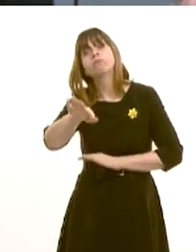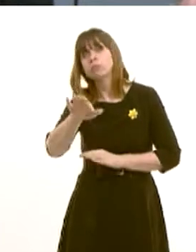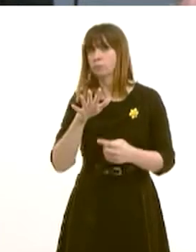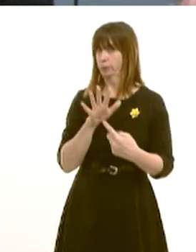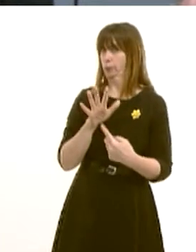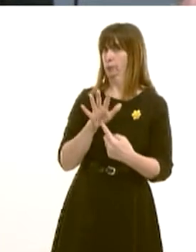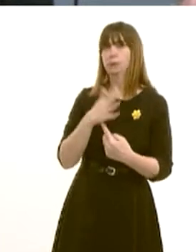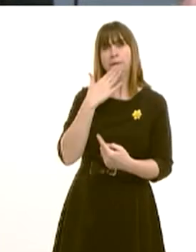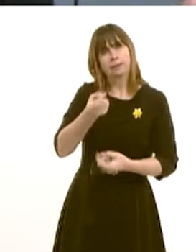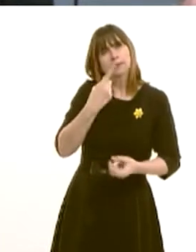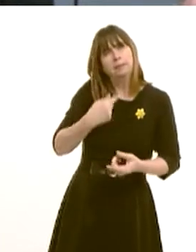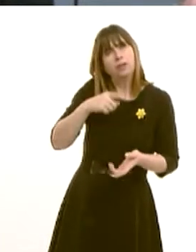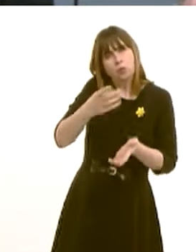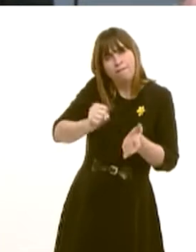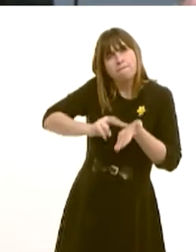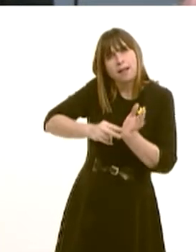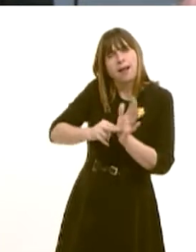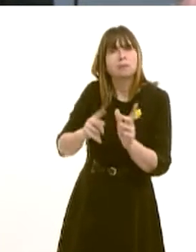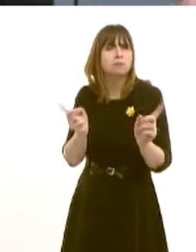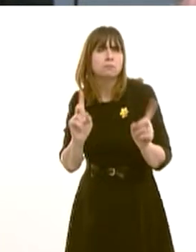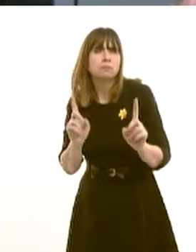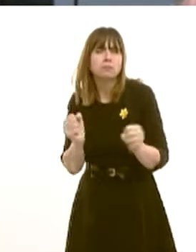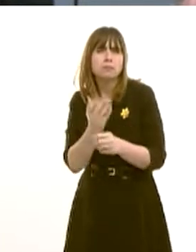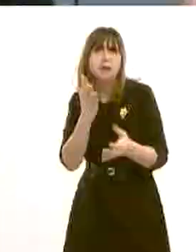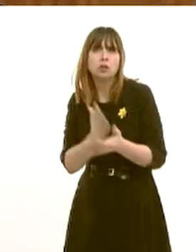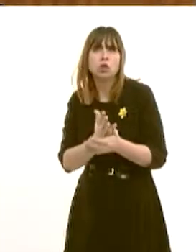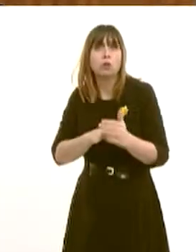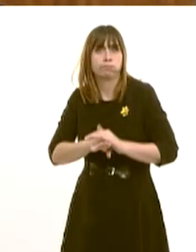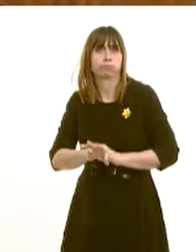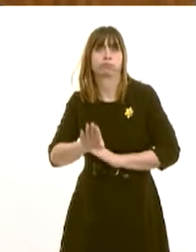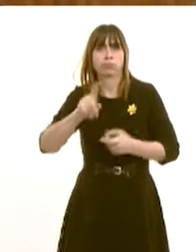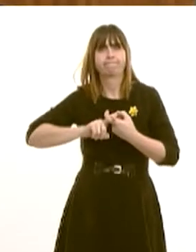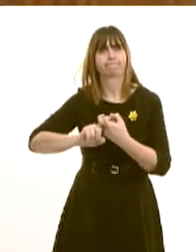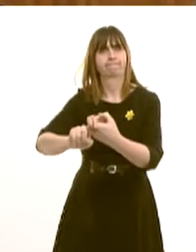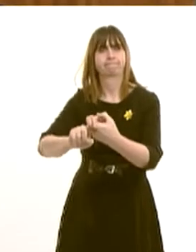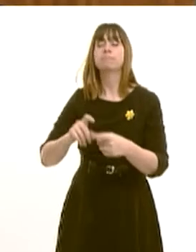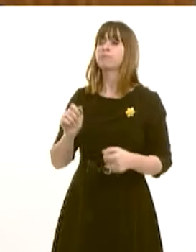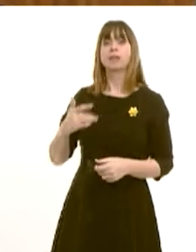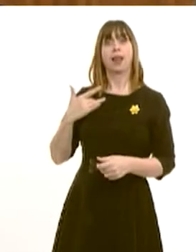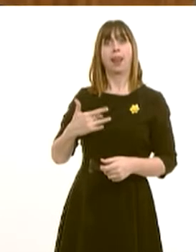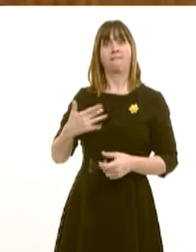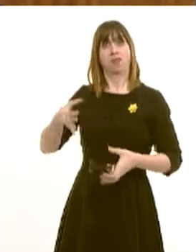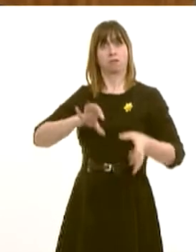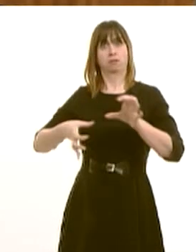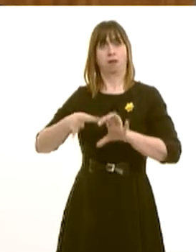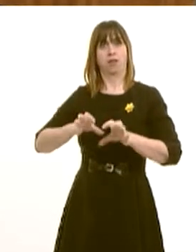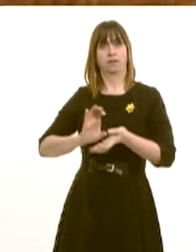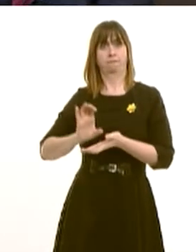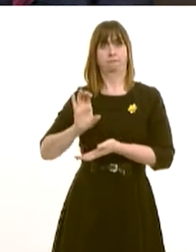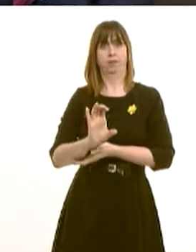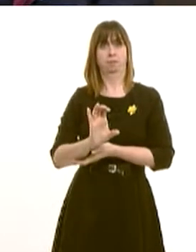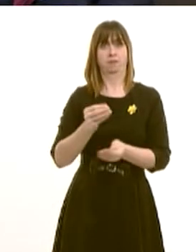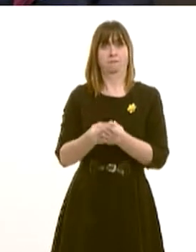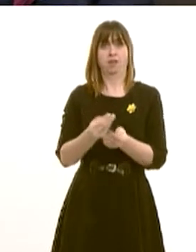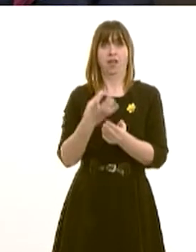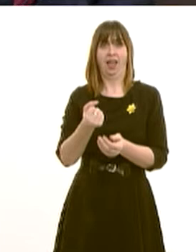outline what strategy he intends to employ to make sure this is another success? Well, Life Sciences Investment Fund has, to date, made